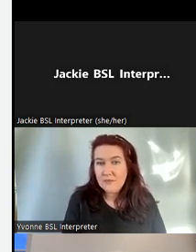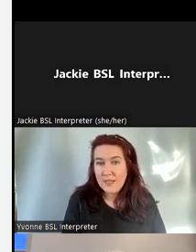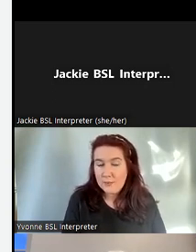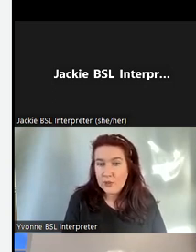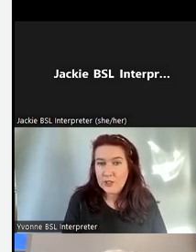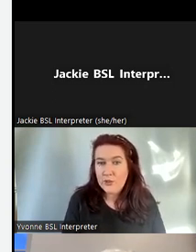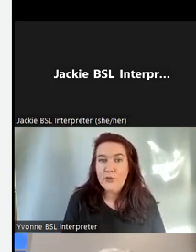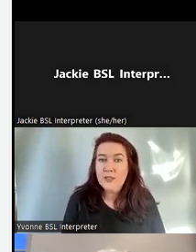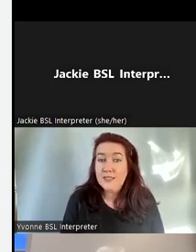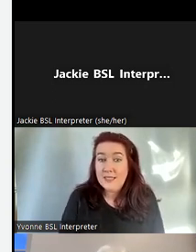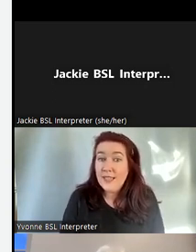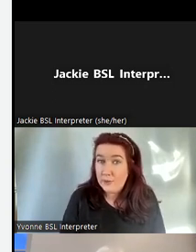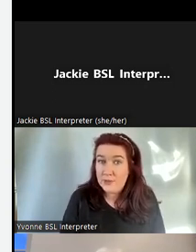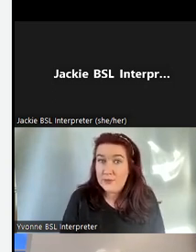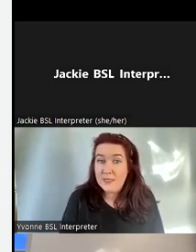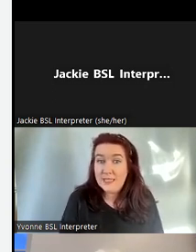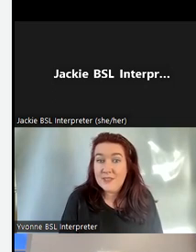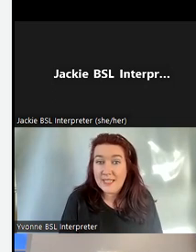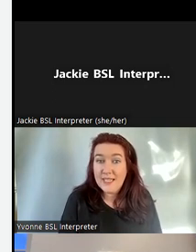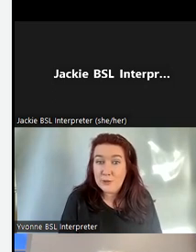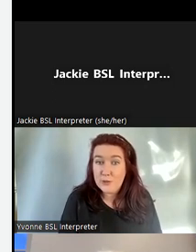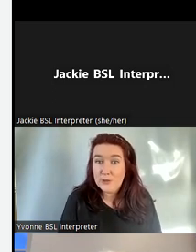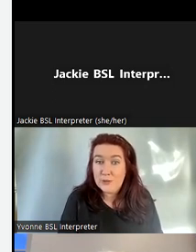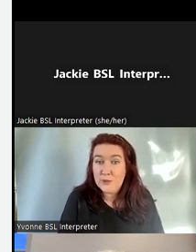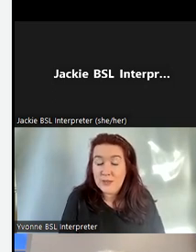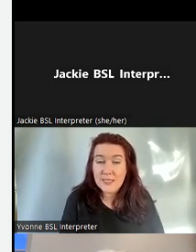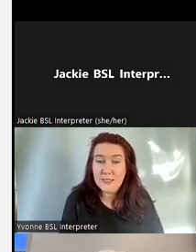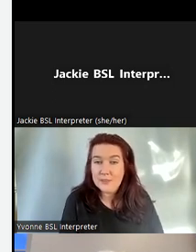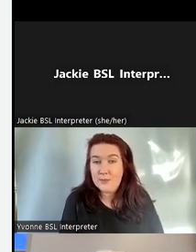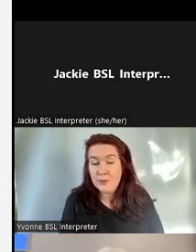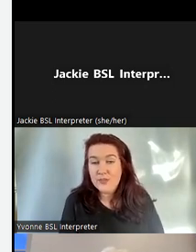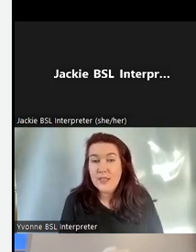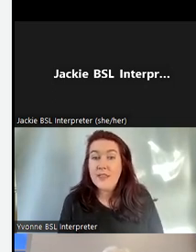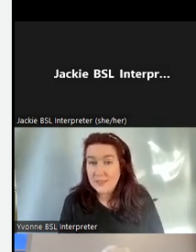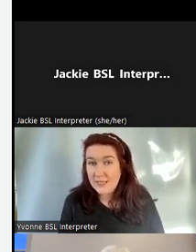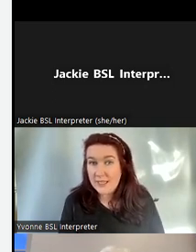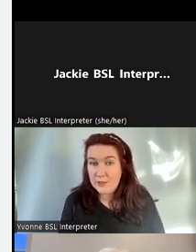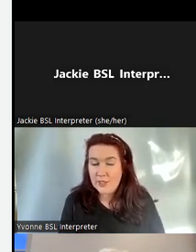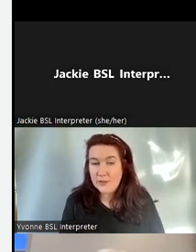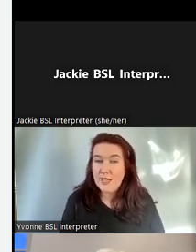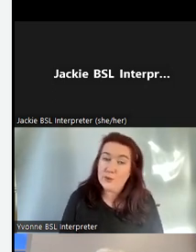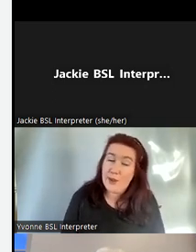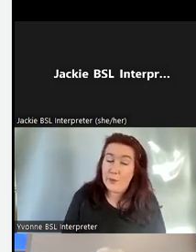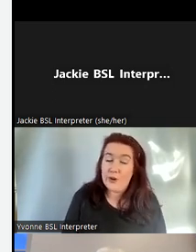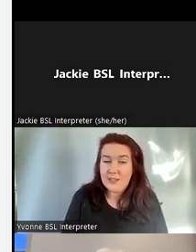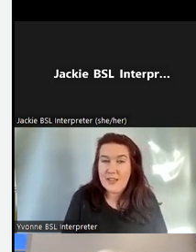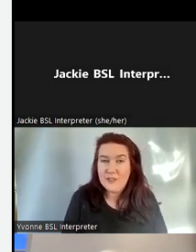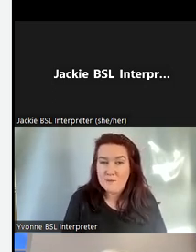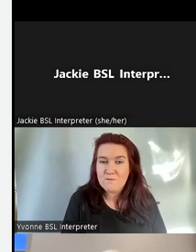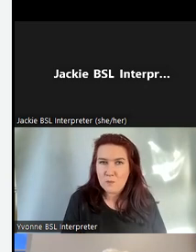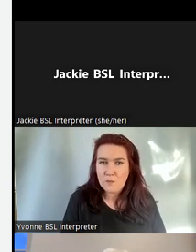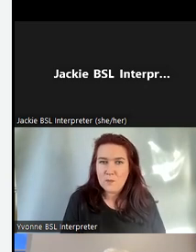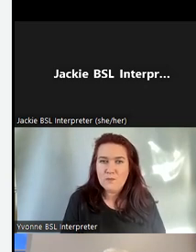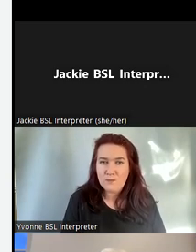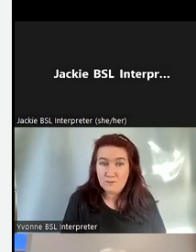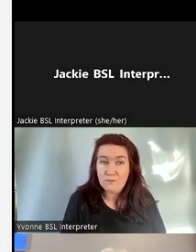exposure to sign language from native sign language users so that's able to improve their sign language skills and also help our archives.